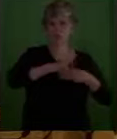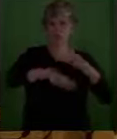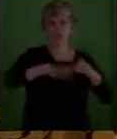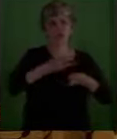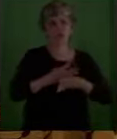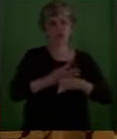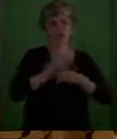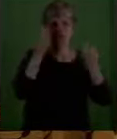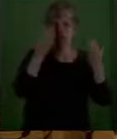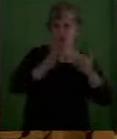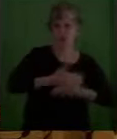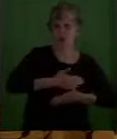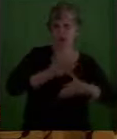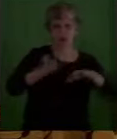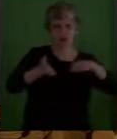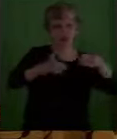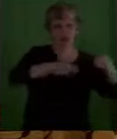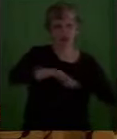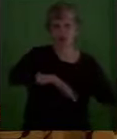bitterness